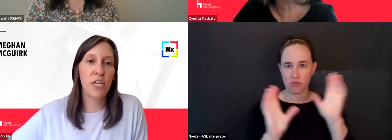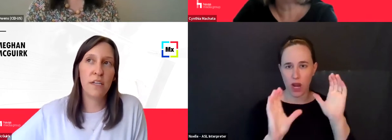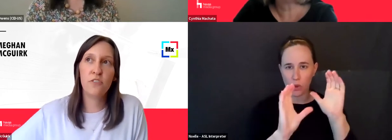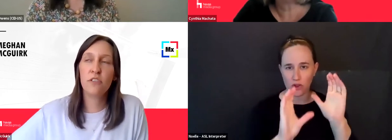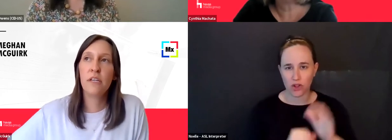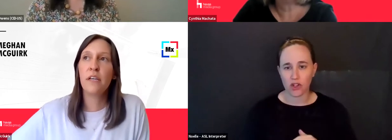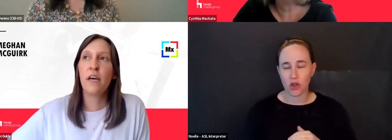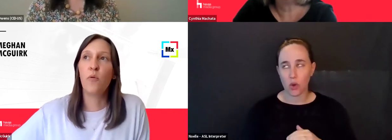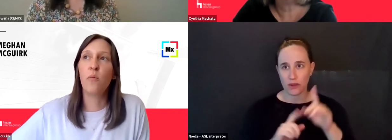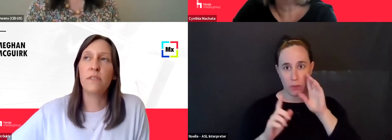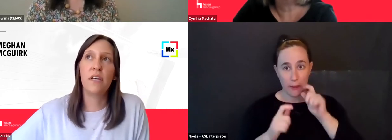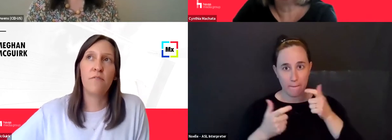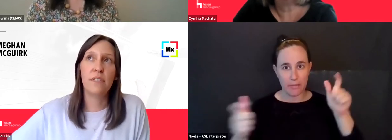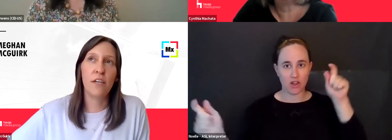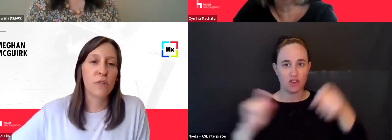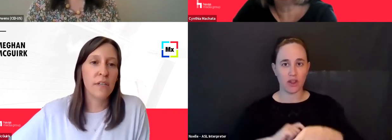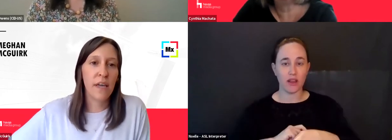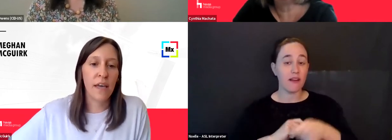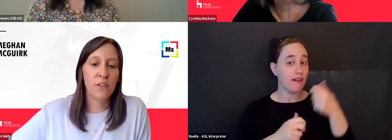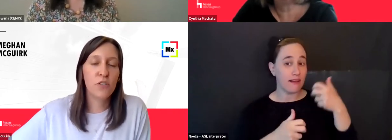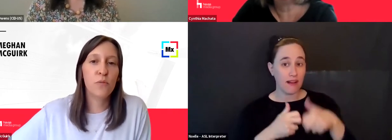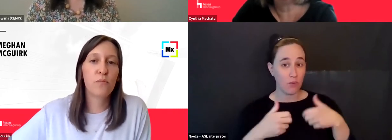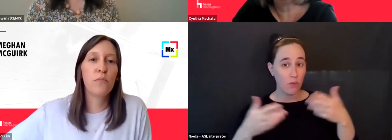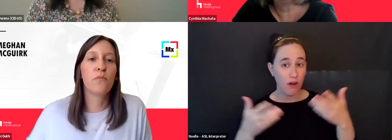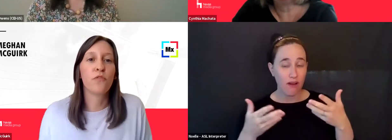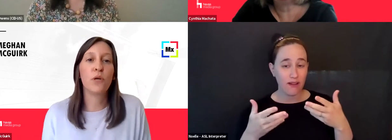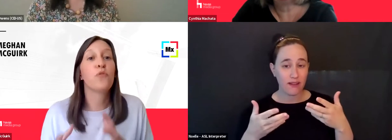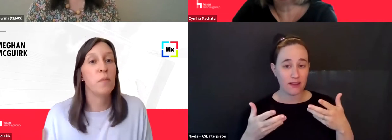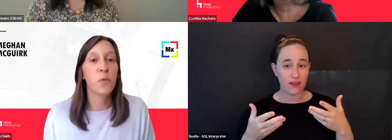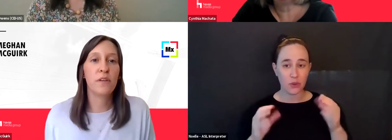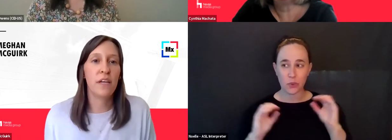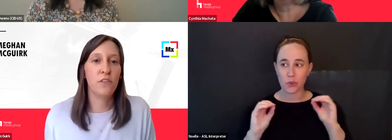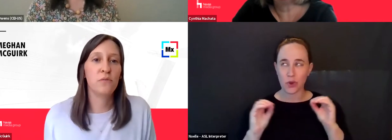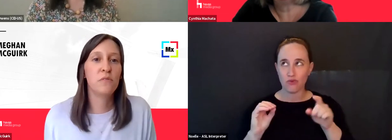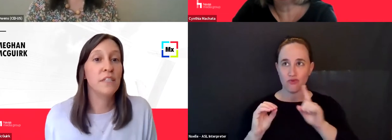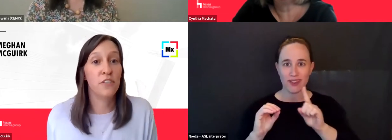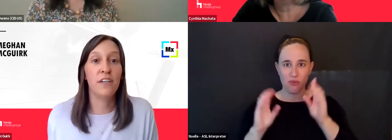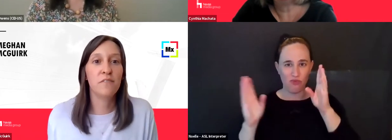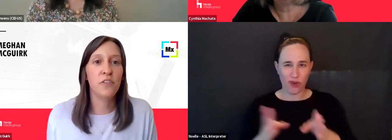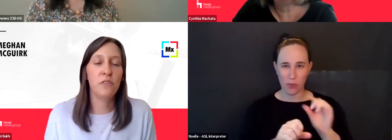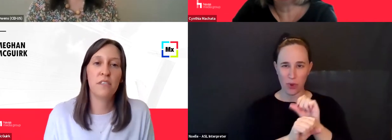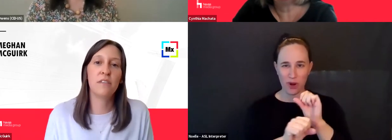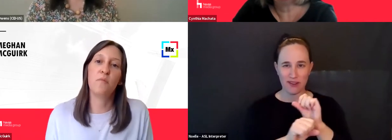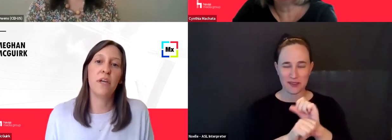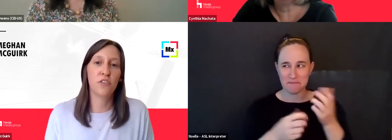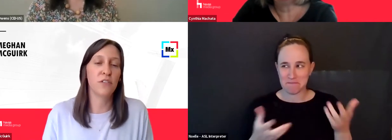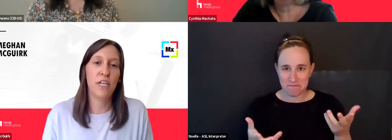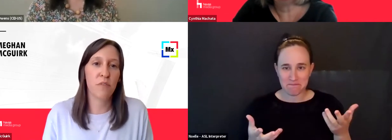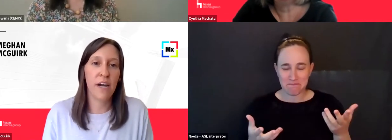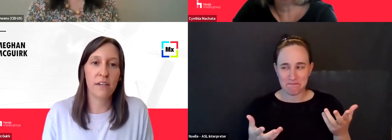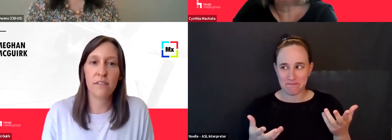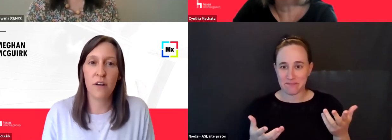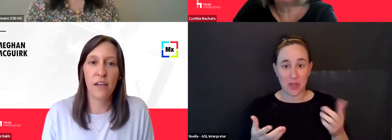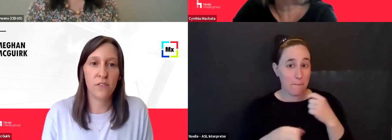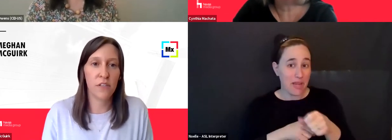really big change. What's tough is that you really can't, there's no real prep work that you can do. You need to like, make sure your